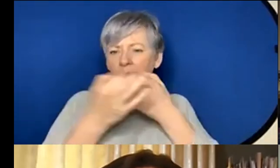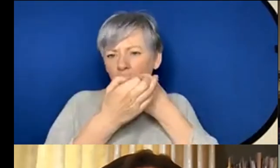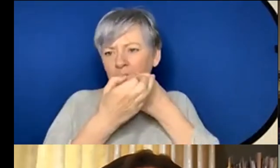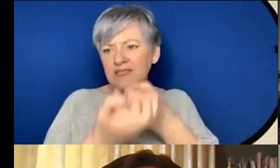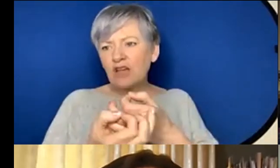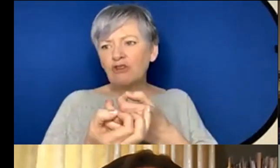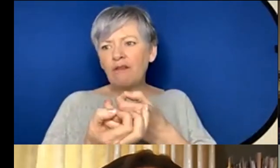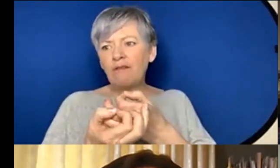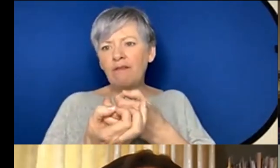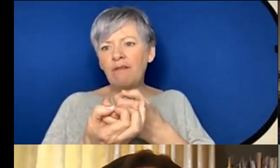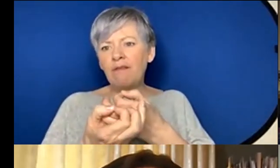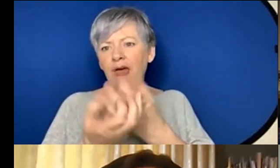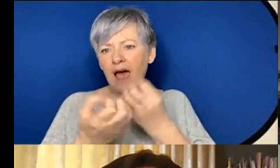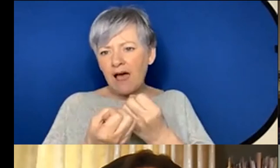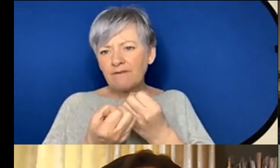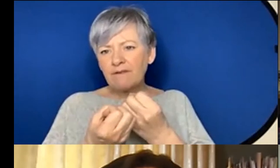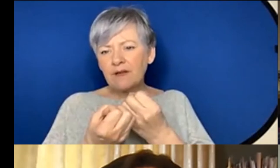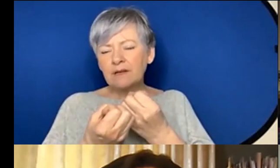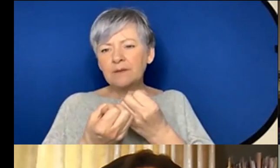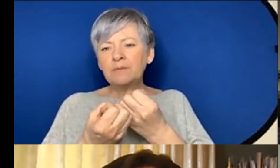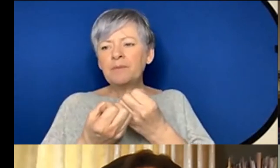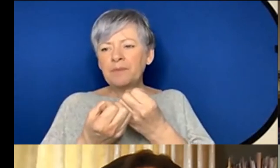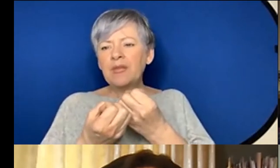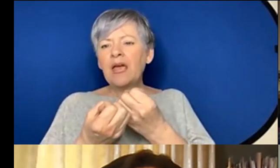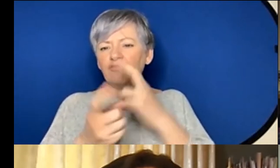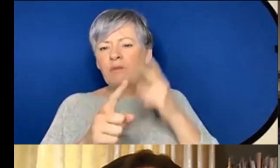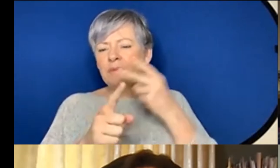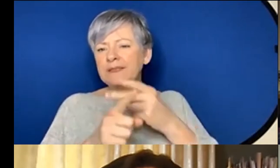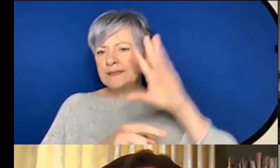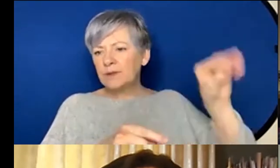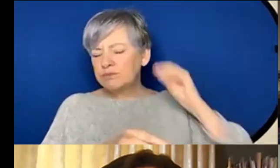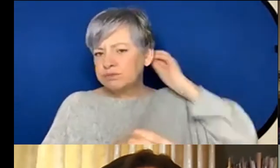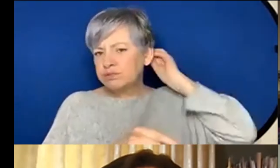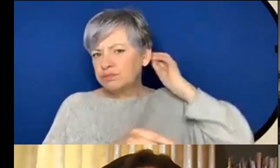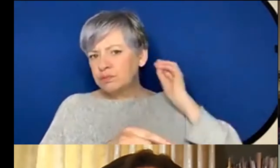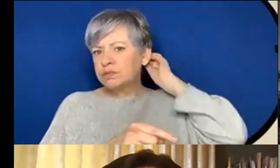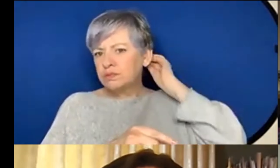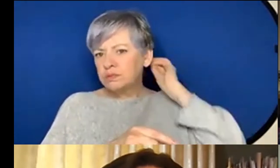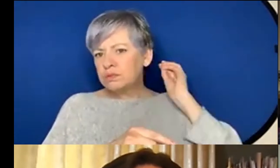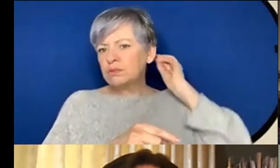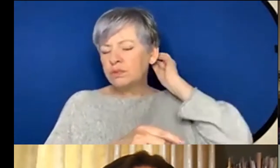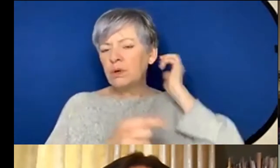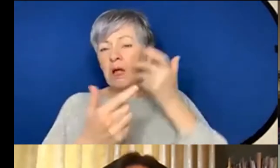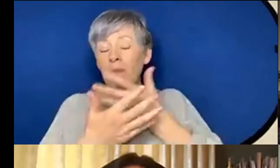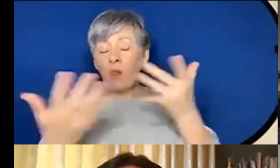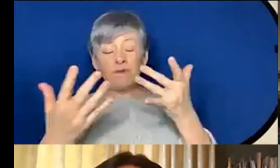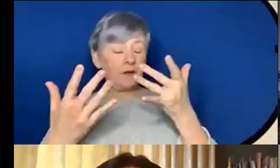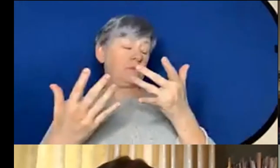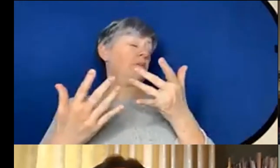the same thing keeps coming back and again and again and sometimes it can benevolent other times it can drive me insane